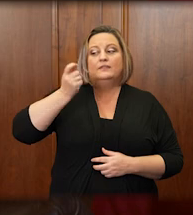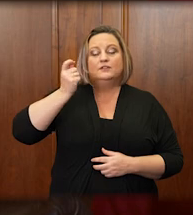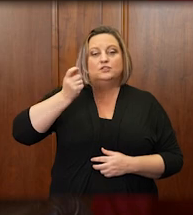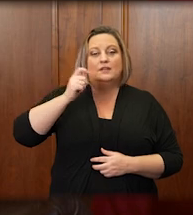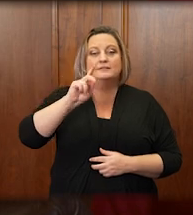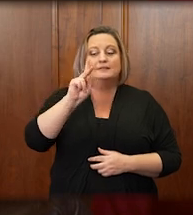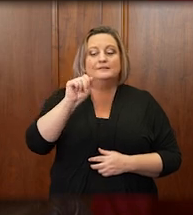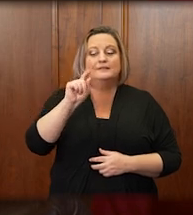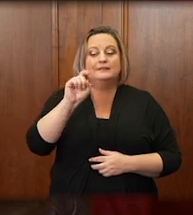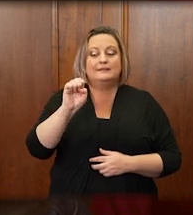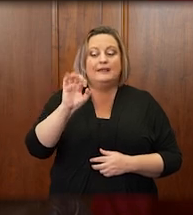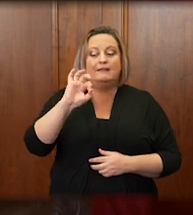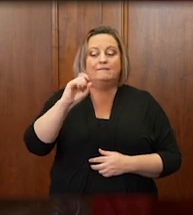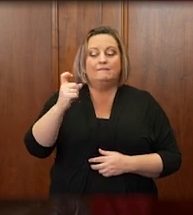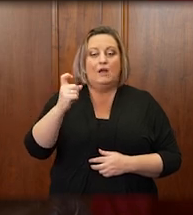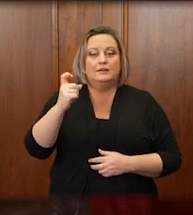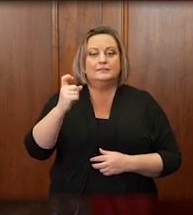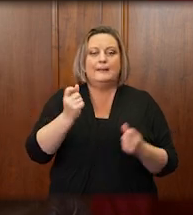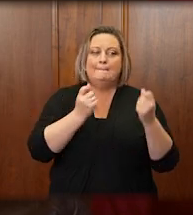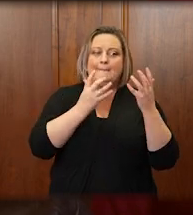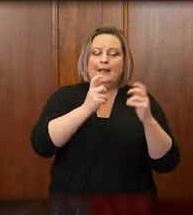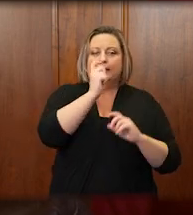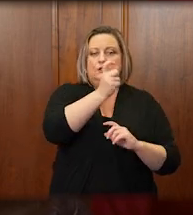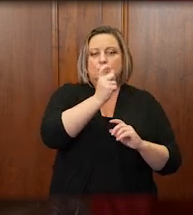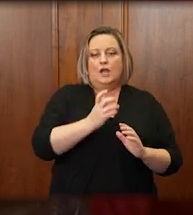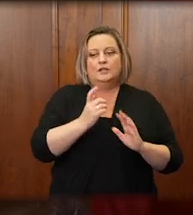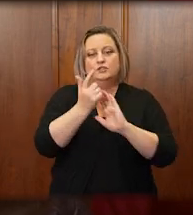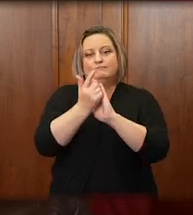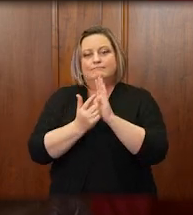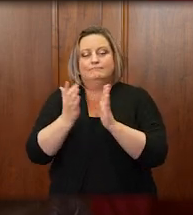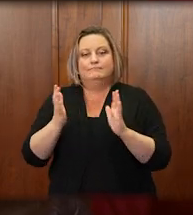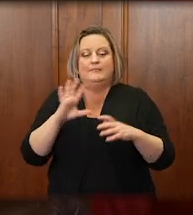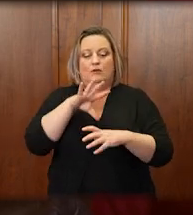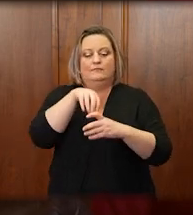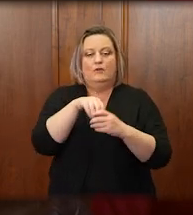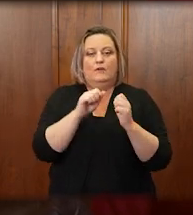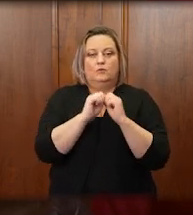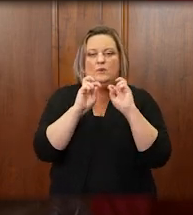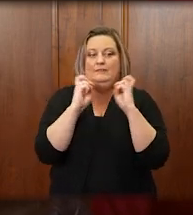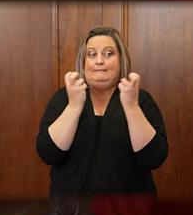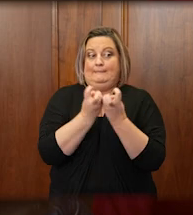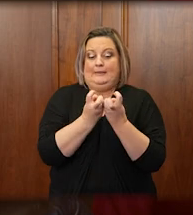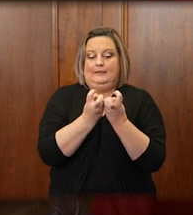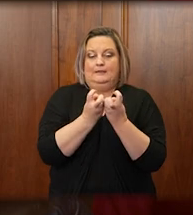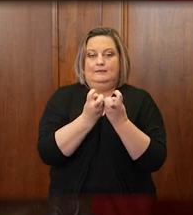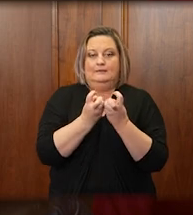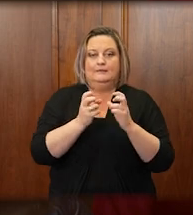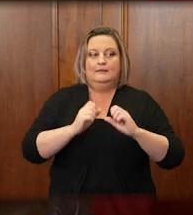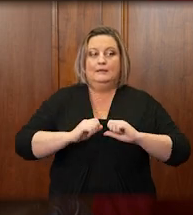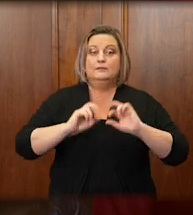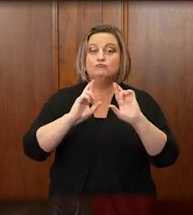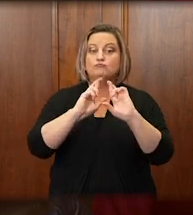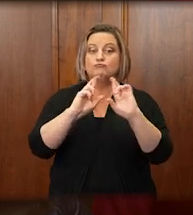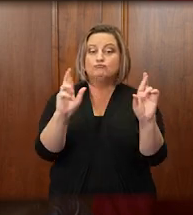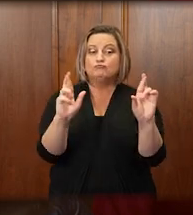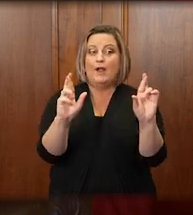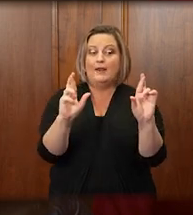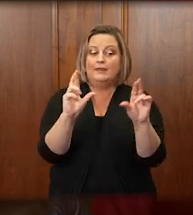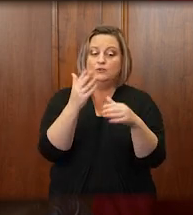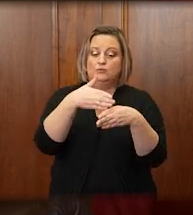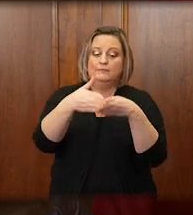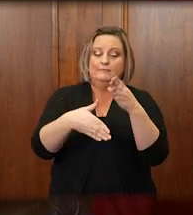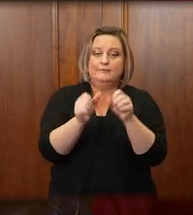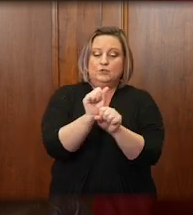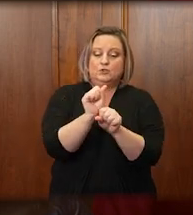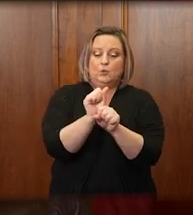and with the hard work of judges and attorneys who serve on her Chancery Court Committee, is poised to complete the work necessary to